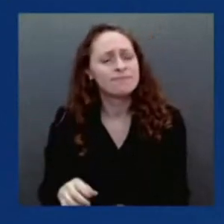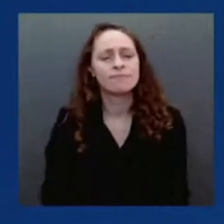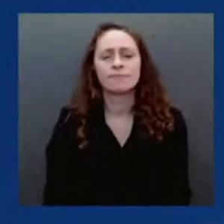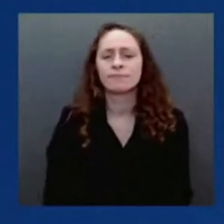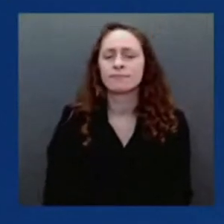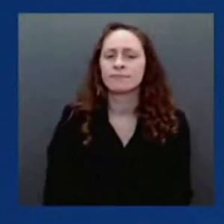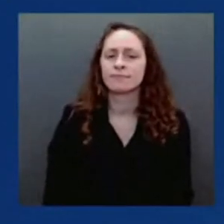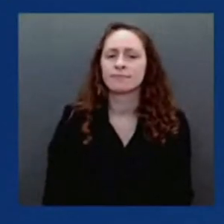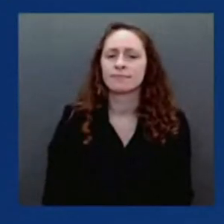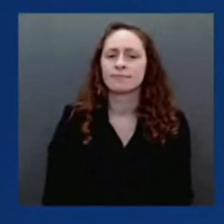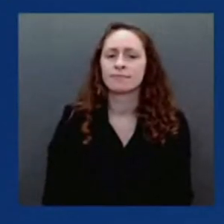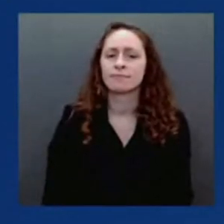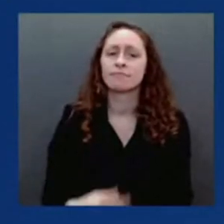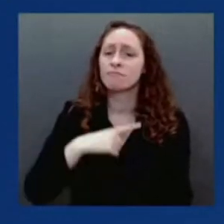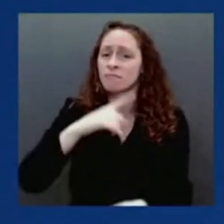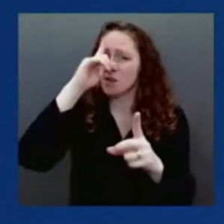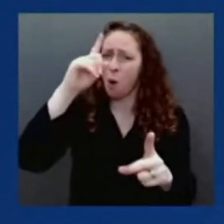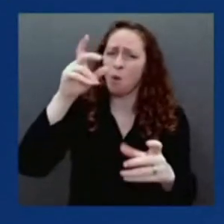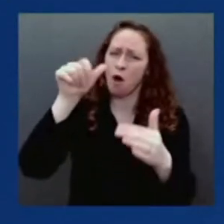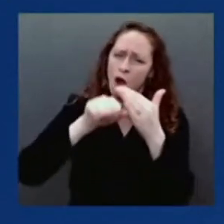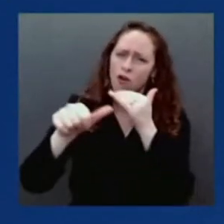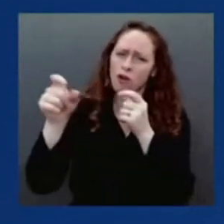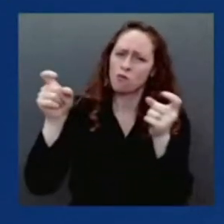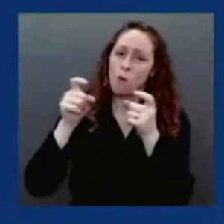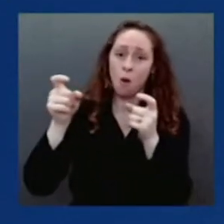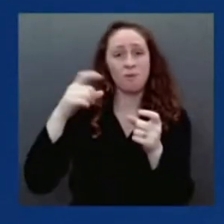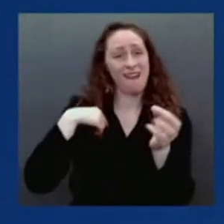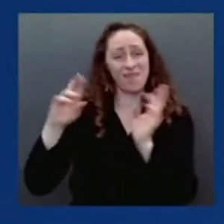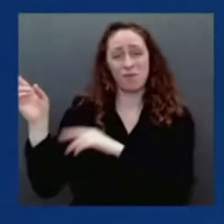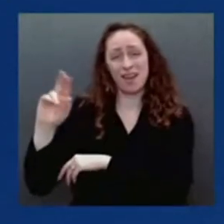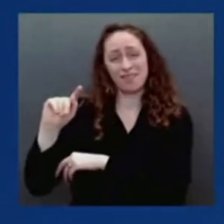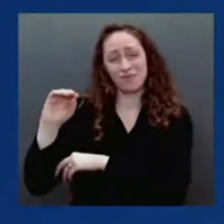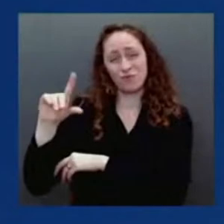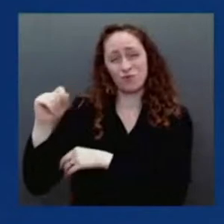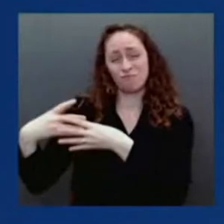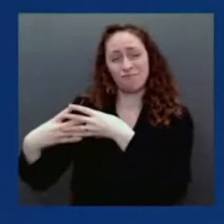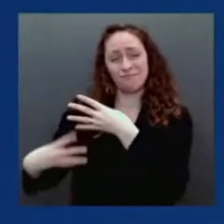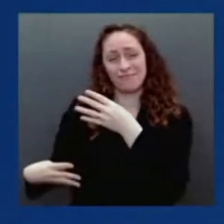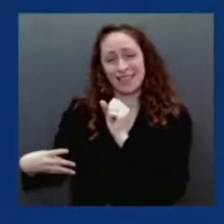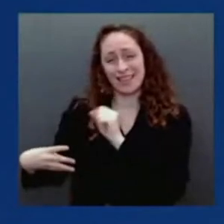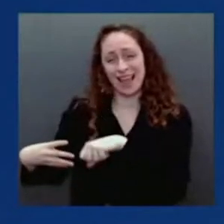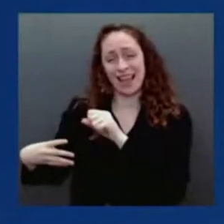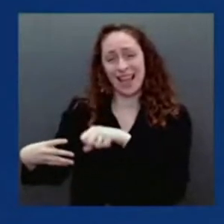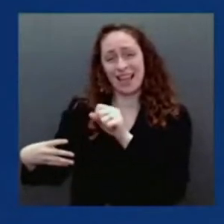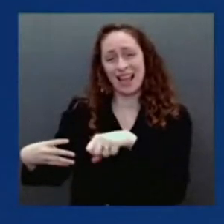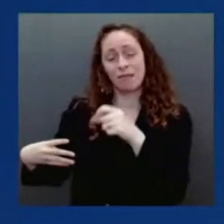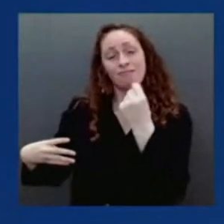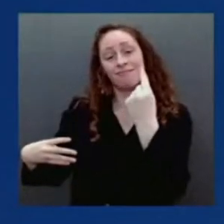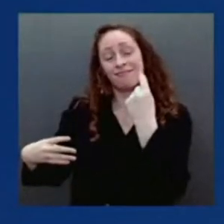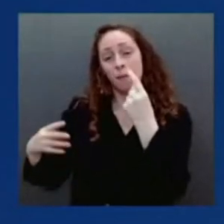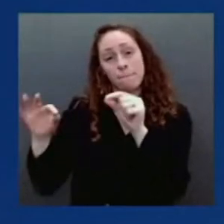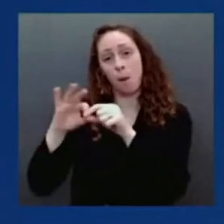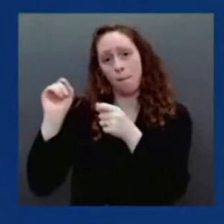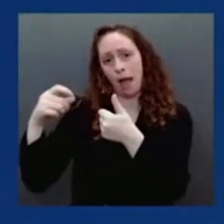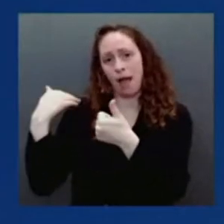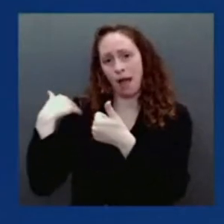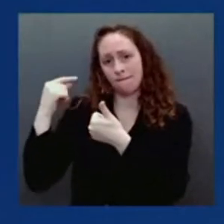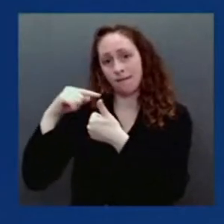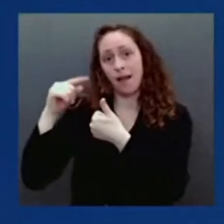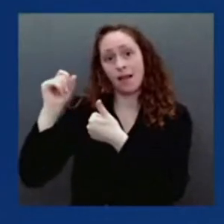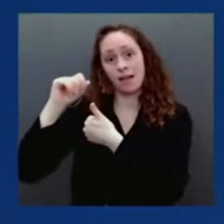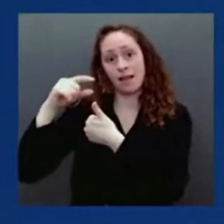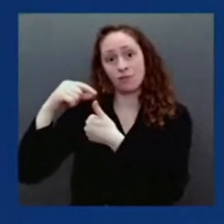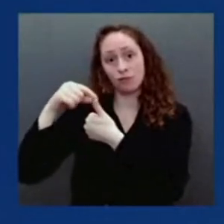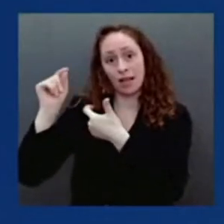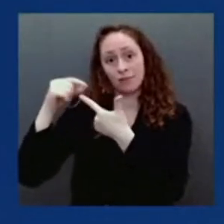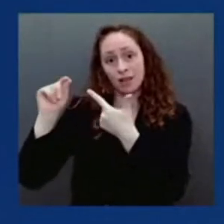antivirals. That's what we talk about when we get to the point where we can, quote, live with the virus. But as Dr. Walensky